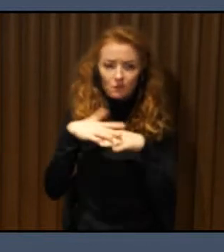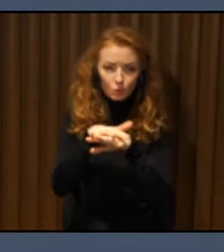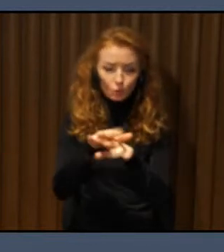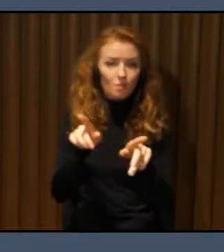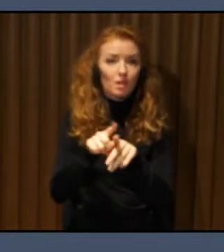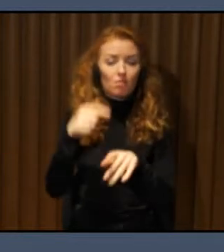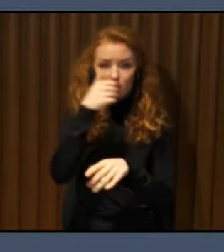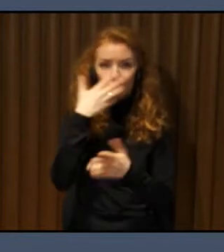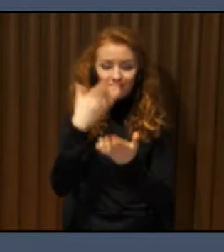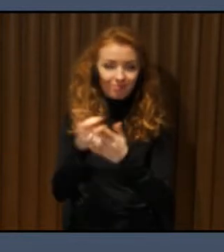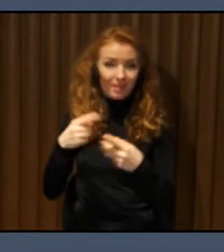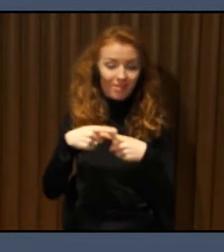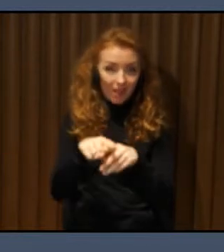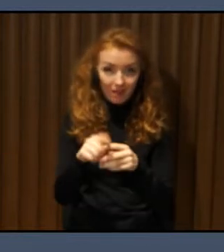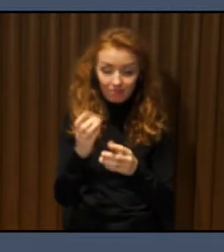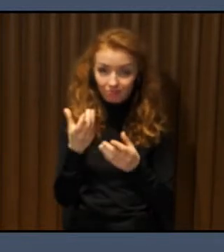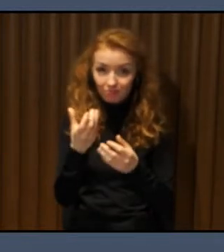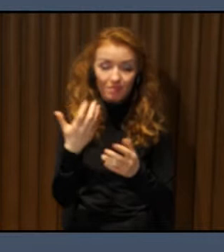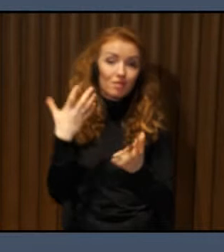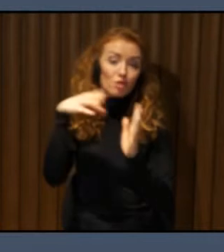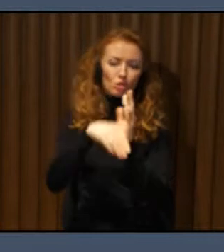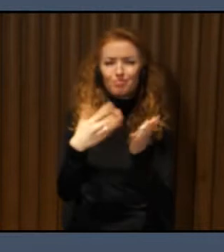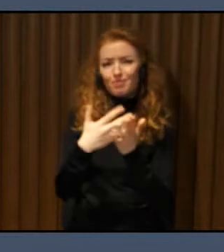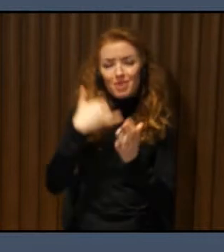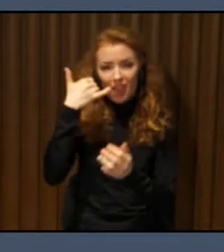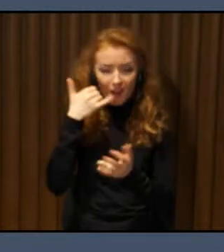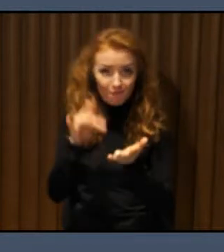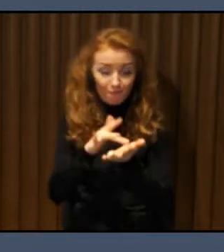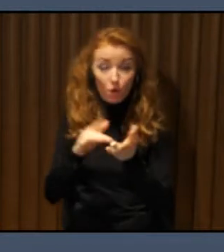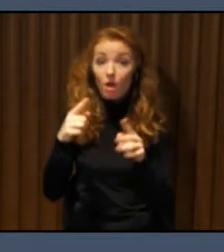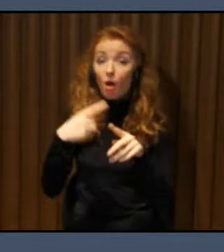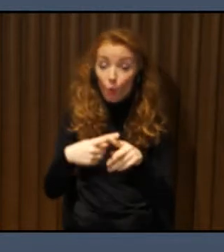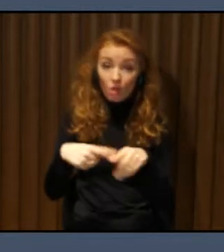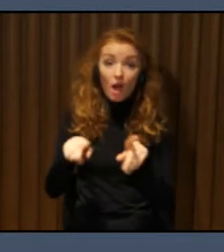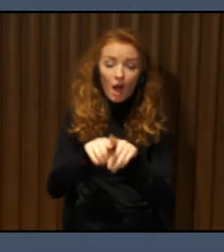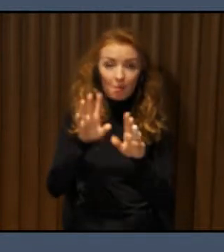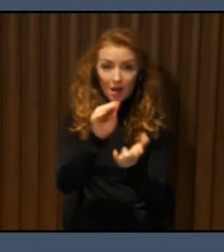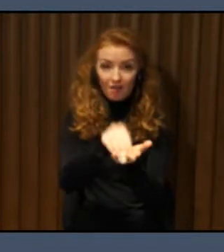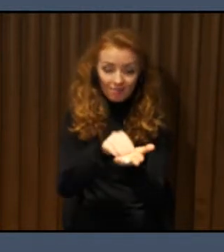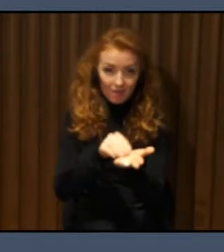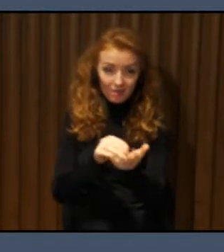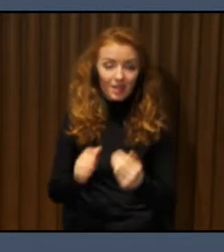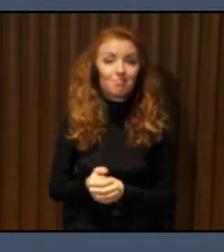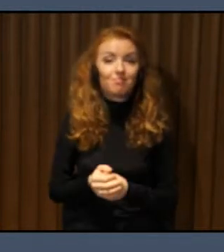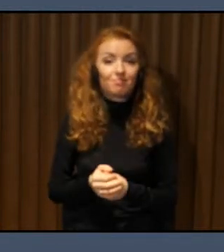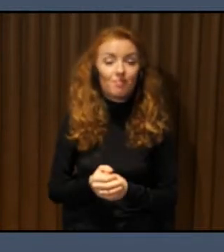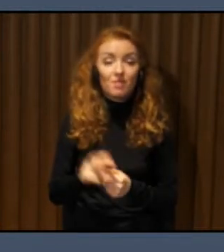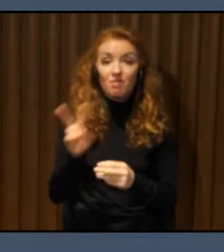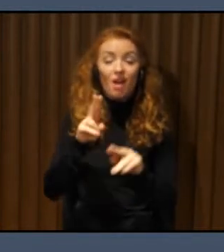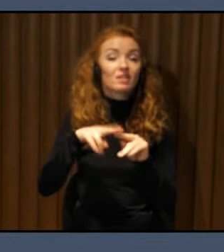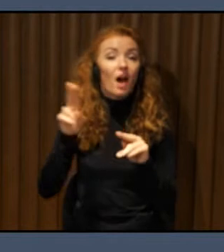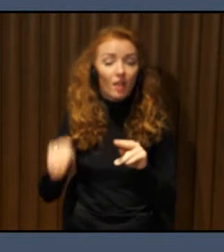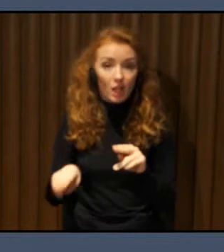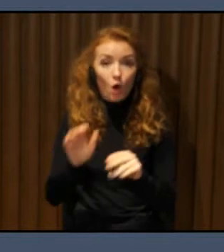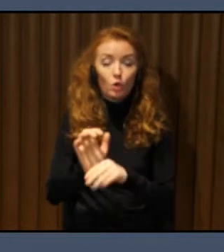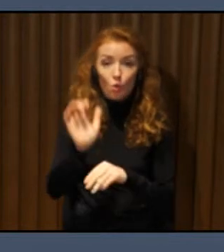course, including the smartphone. And today we have the data that can allow us to send information in real